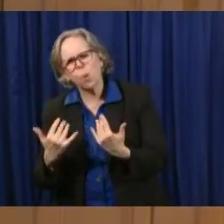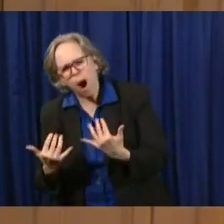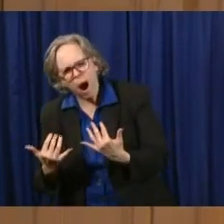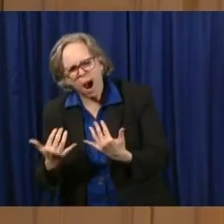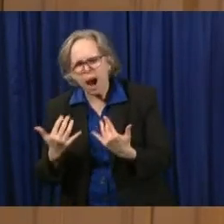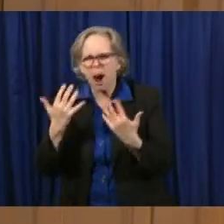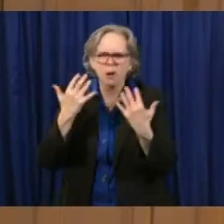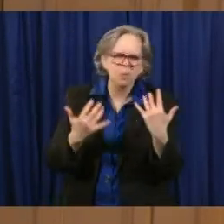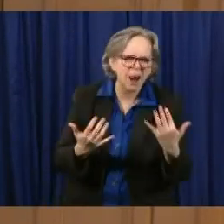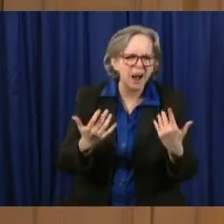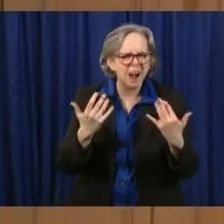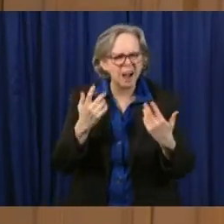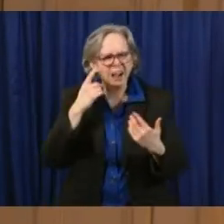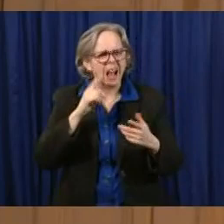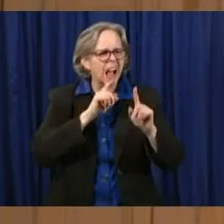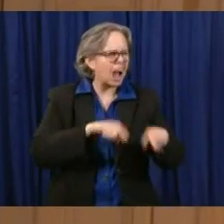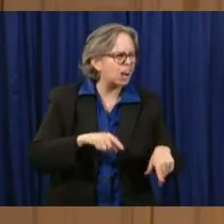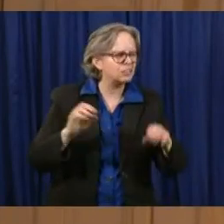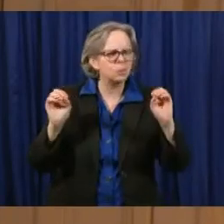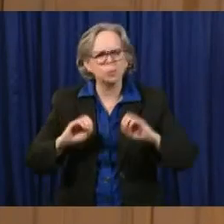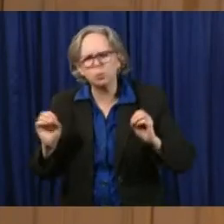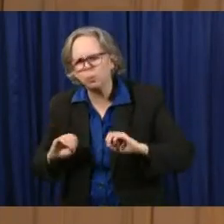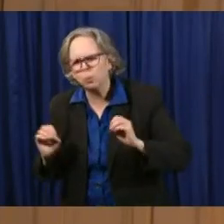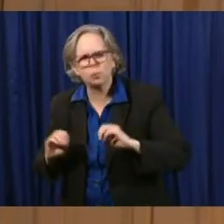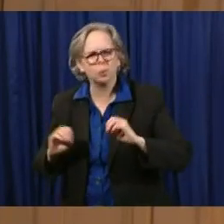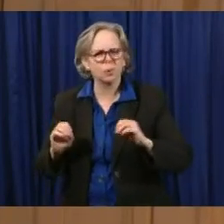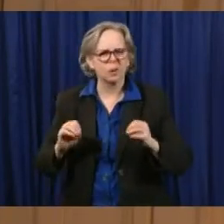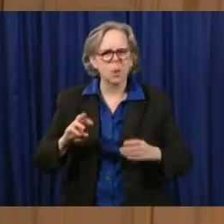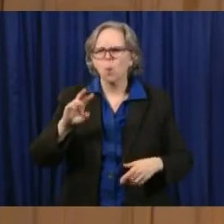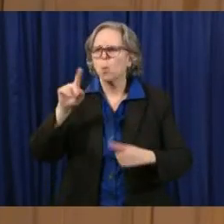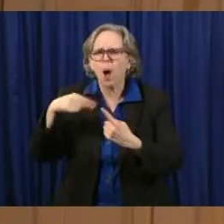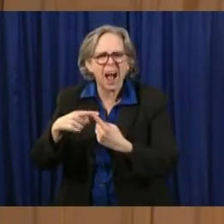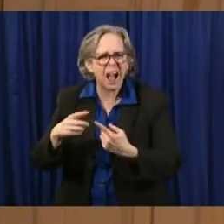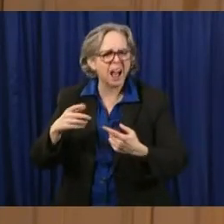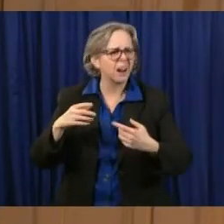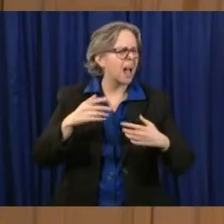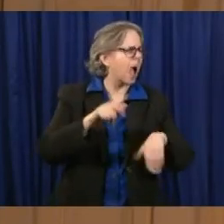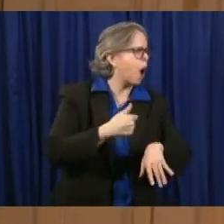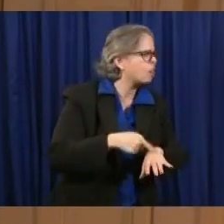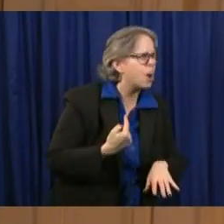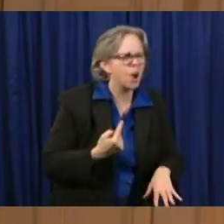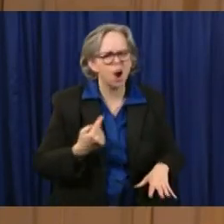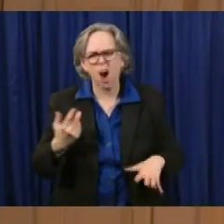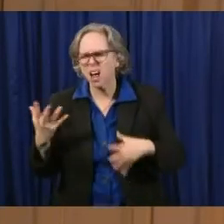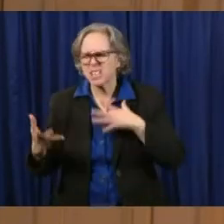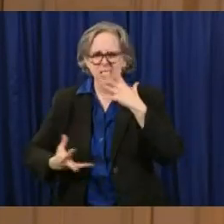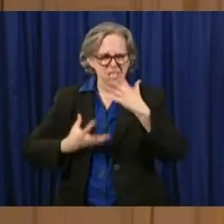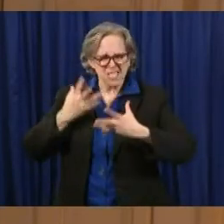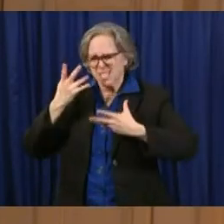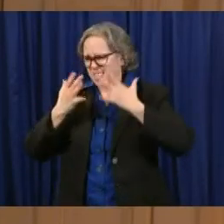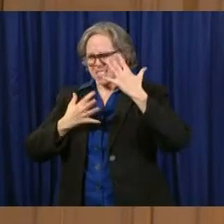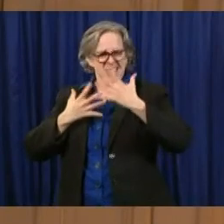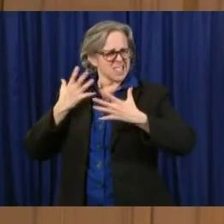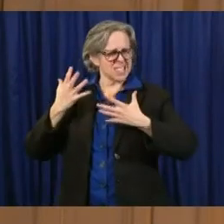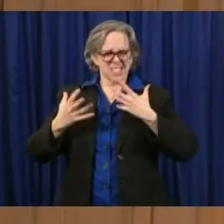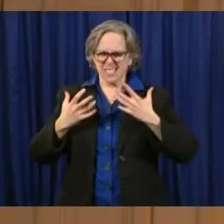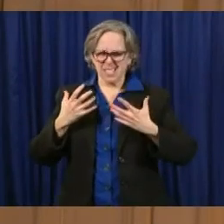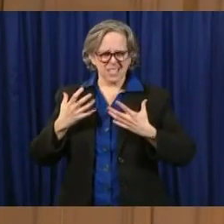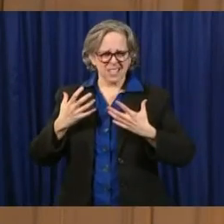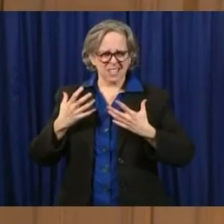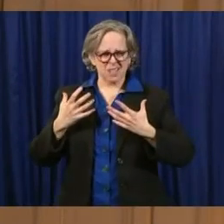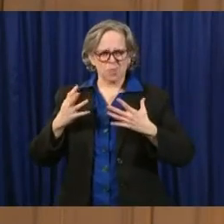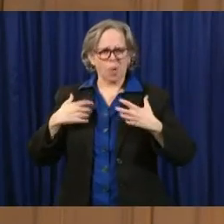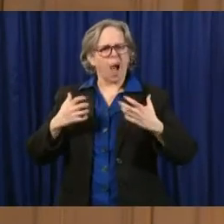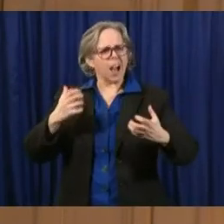we want to give you? How much more do we have to tolerate of this? I just want to acknowledge that all of us are feeling this.